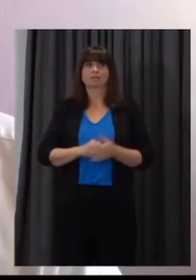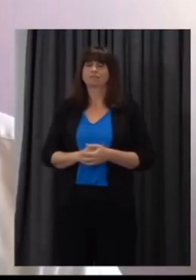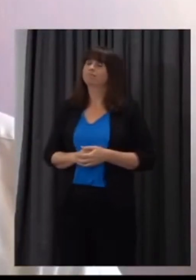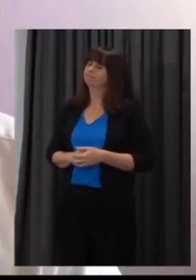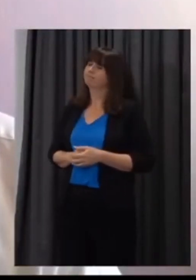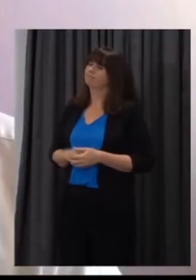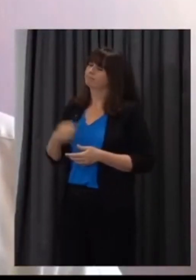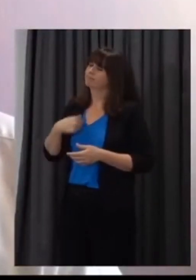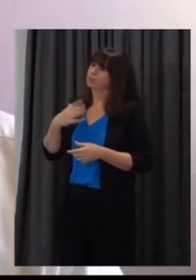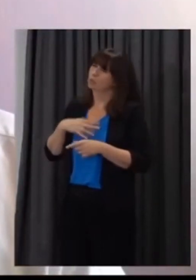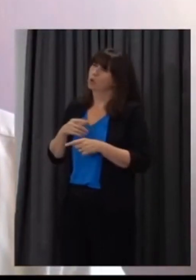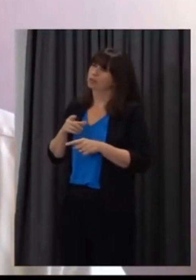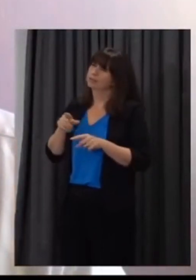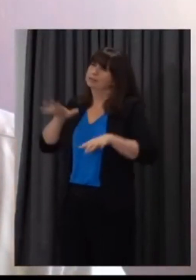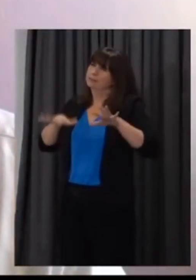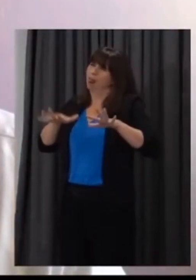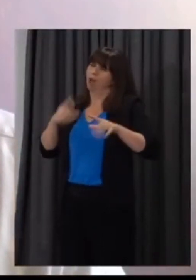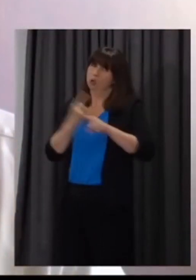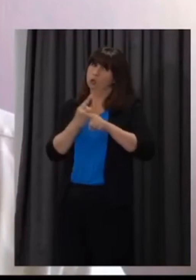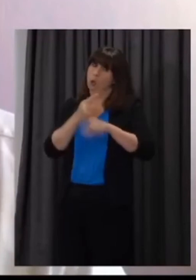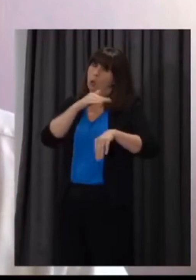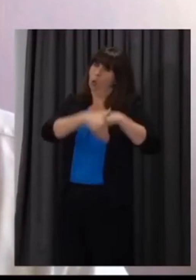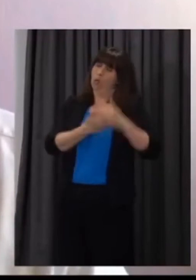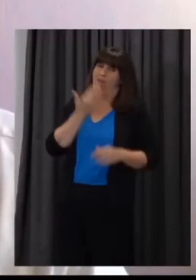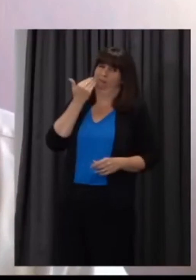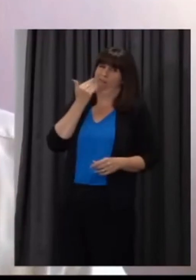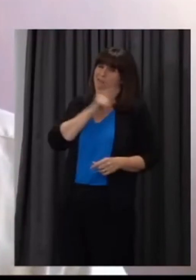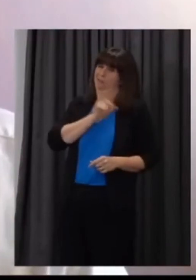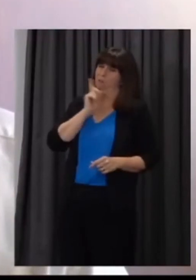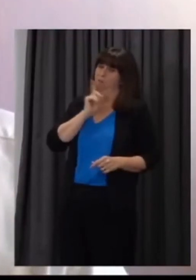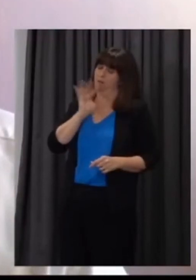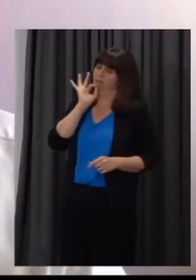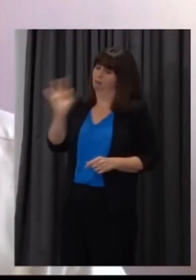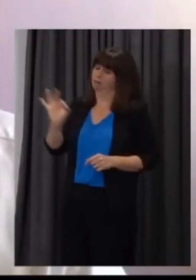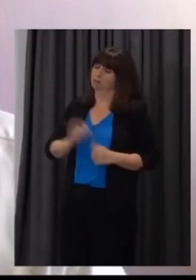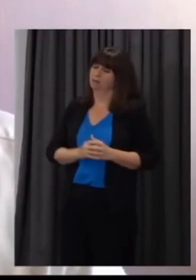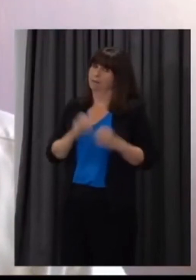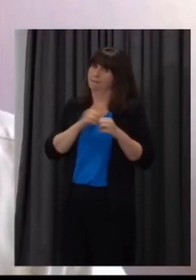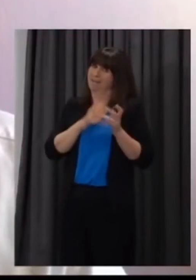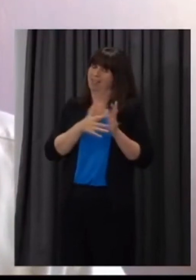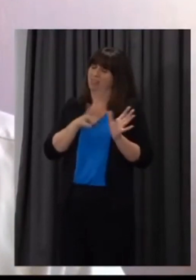up on Bethan's first question and you said that